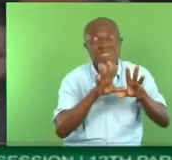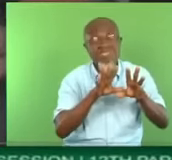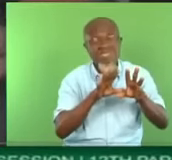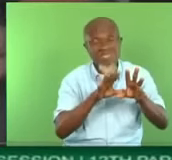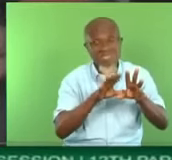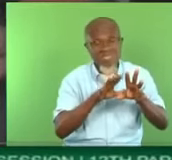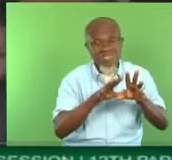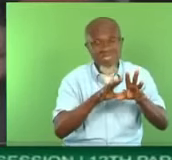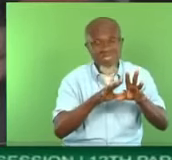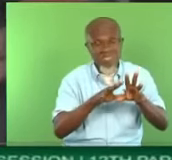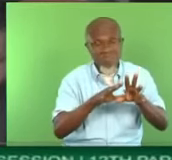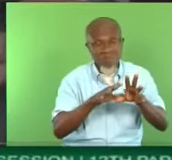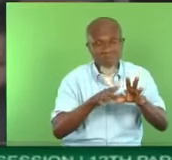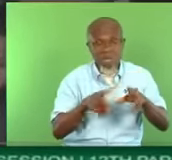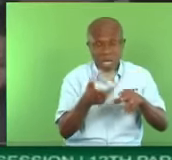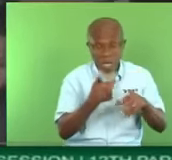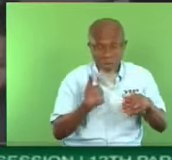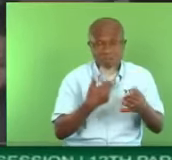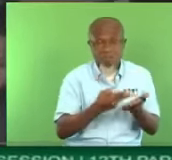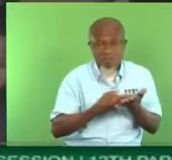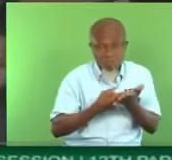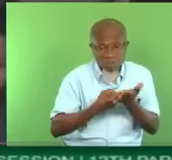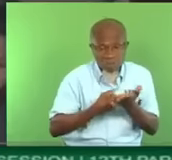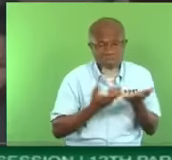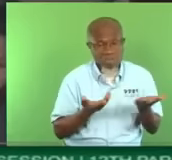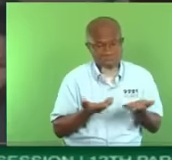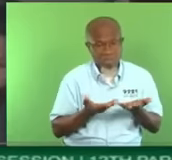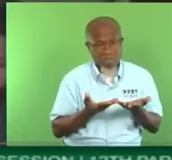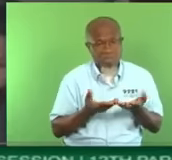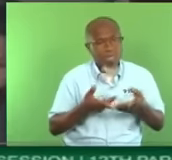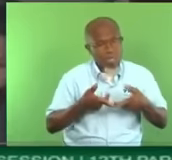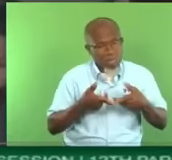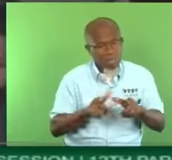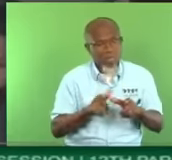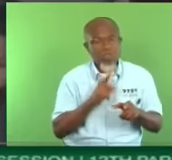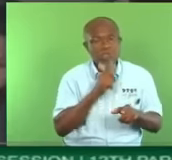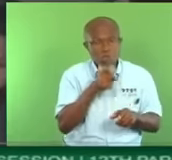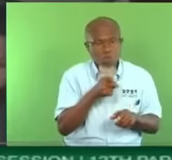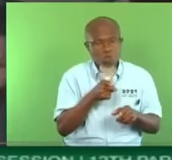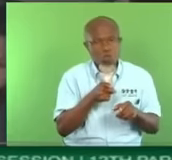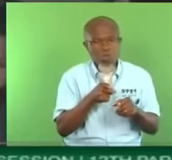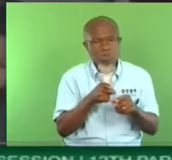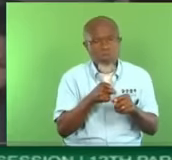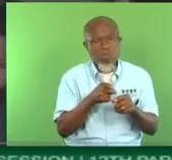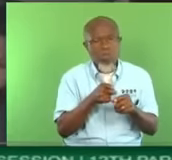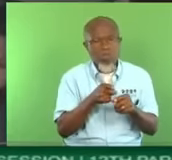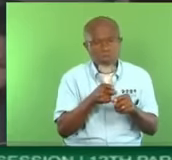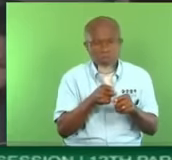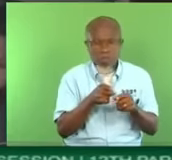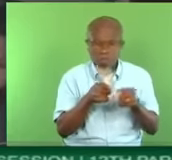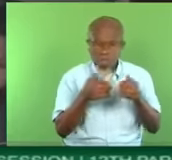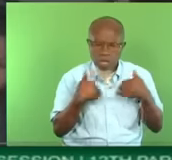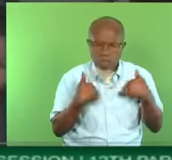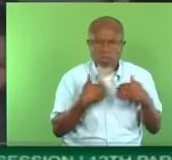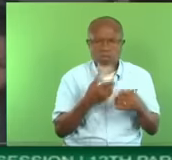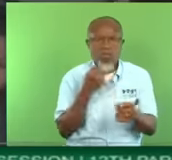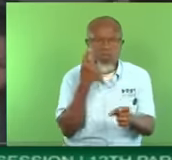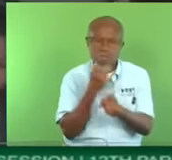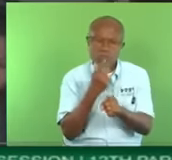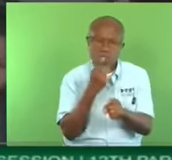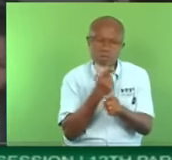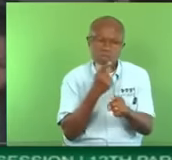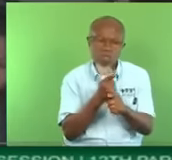Sitting is in session. Let's ensure that we maintain the proper decorum. Right? I only recognize the member for Oropuch East.